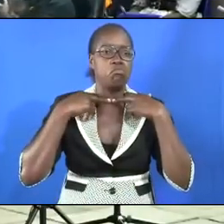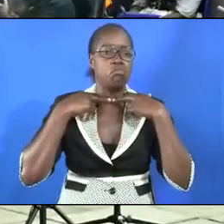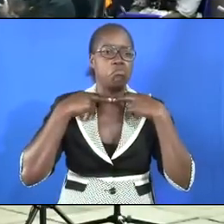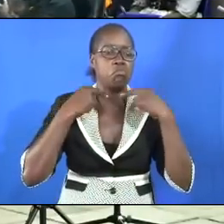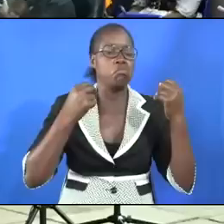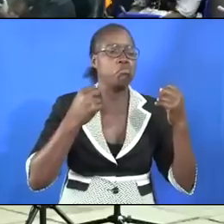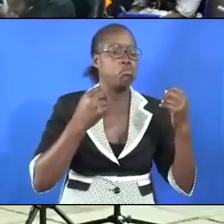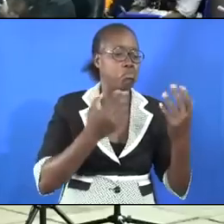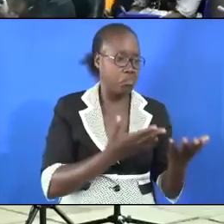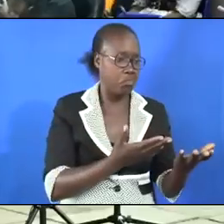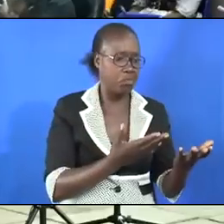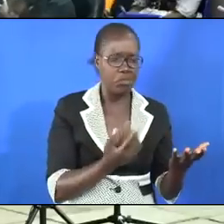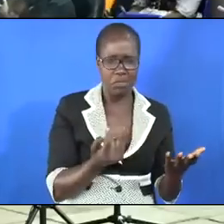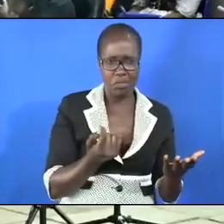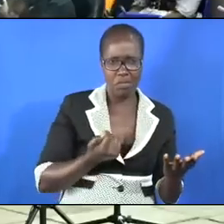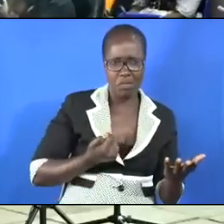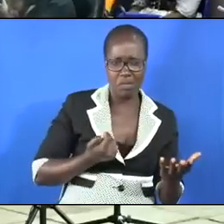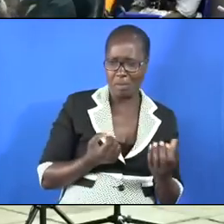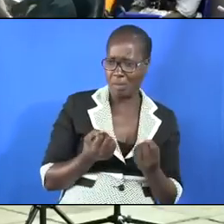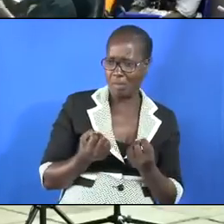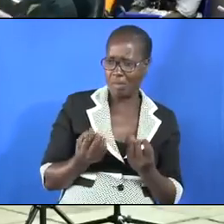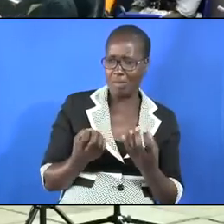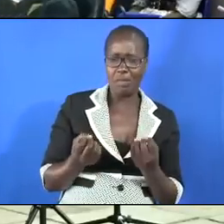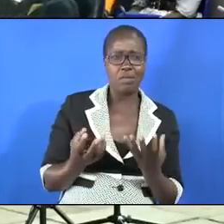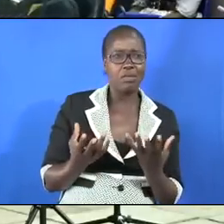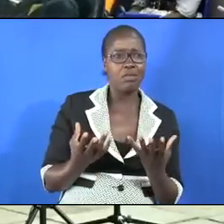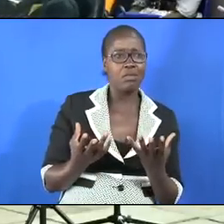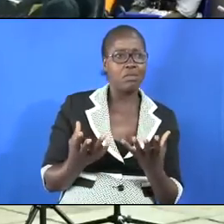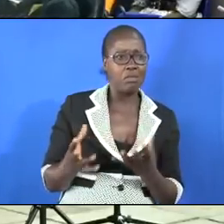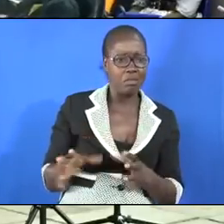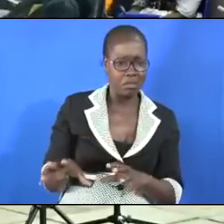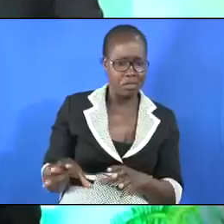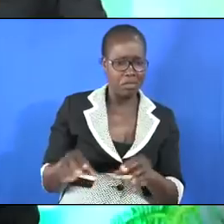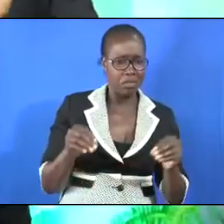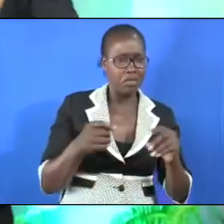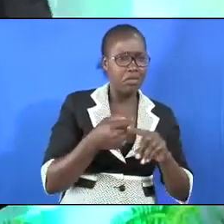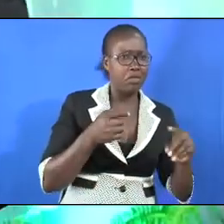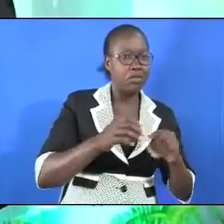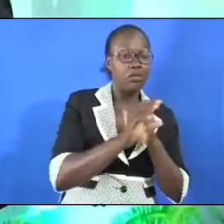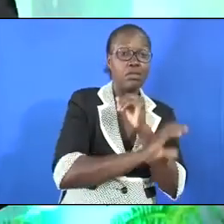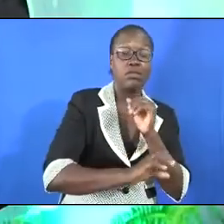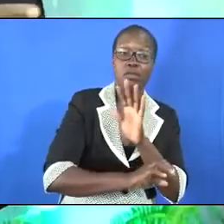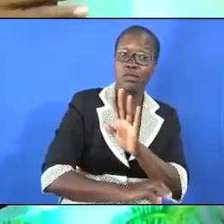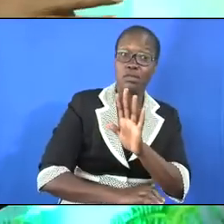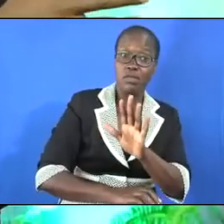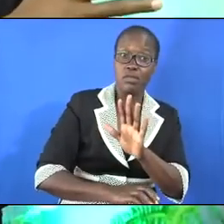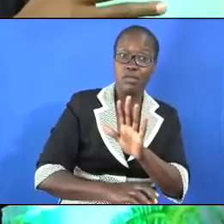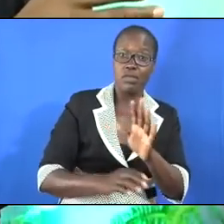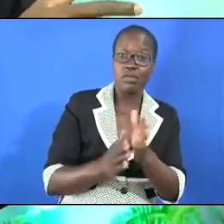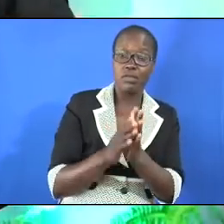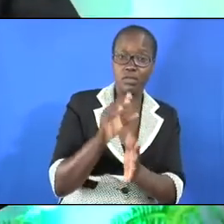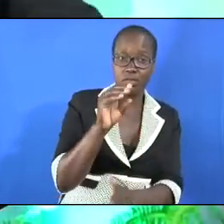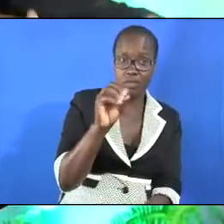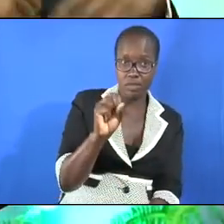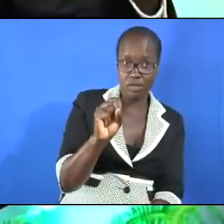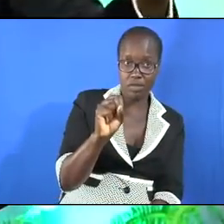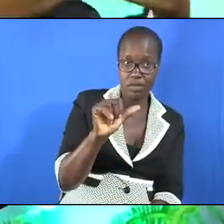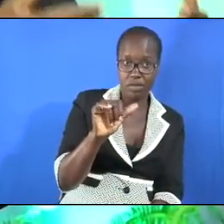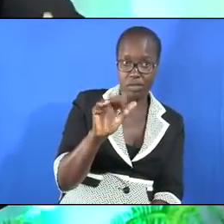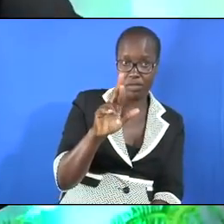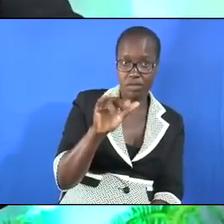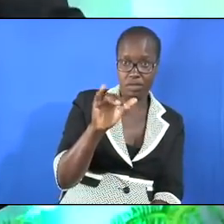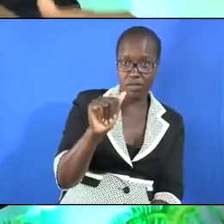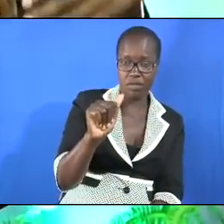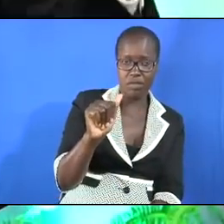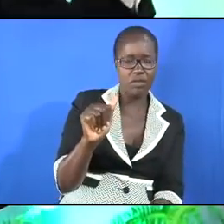a little girl. Of course, there were many who were taken out of their country and taken to Syria and they will be